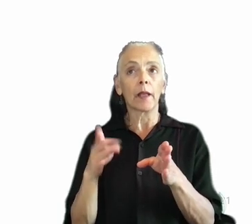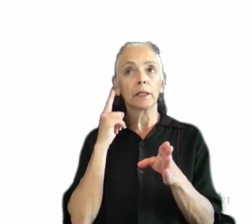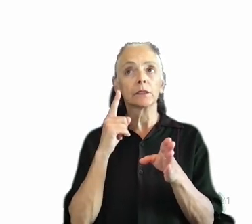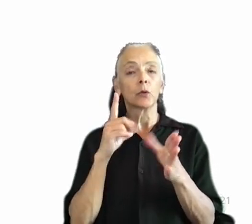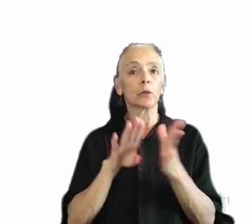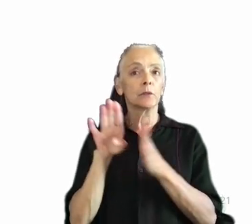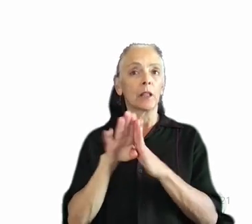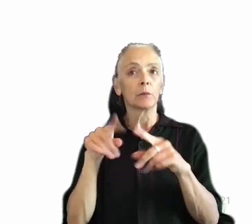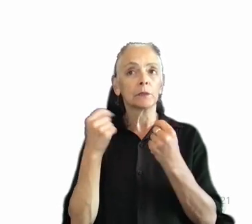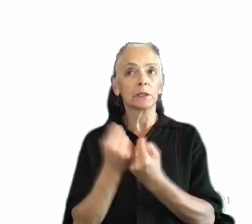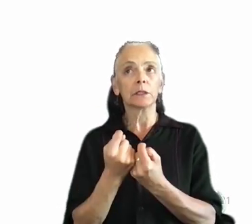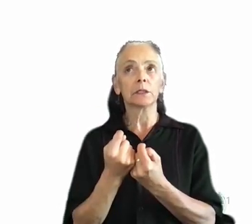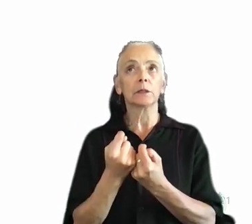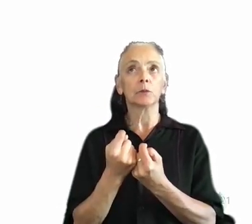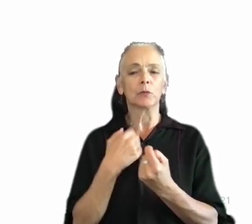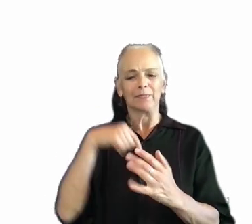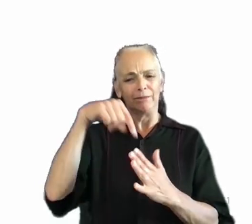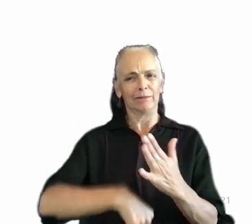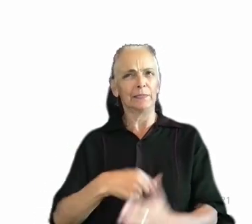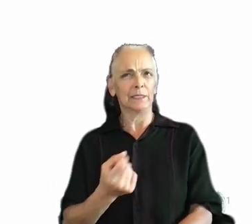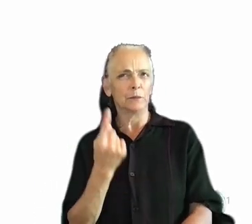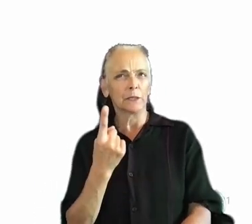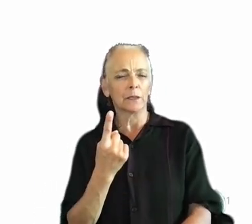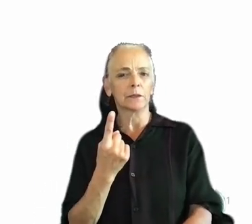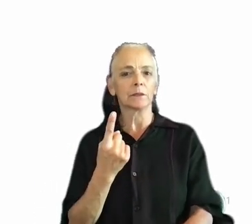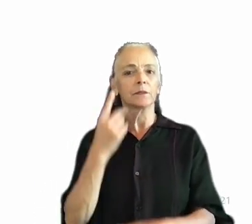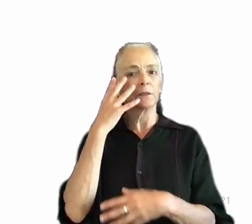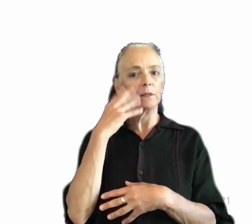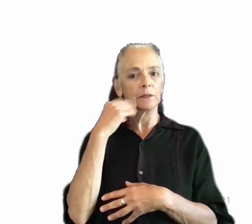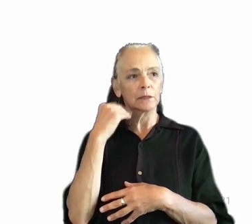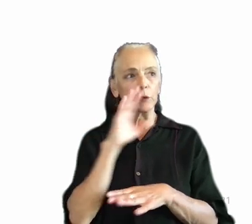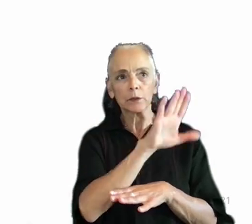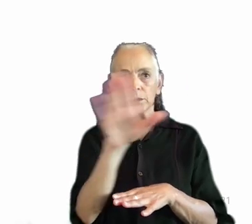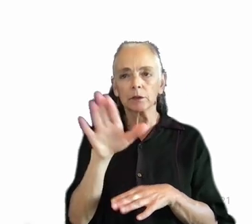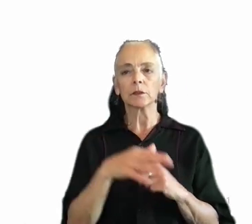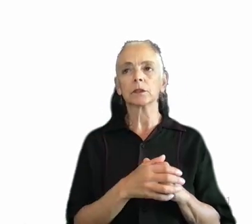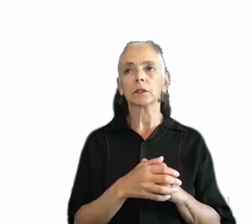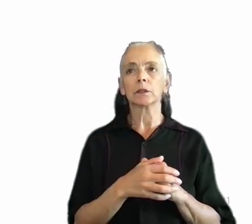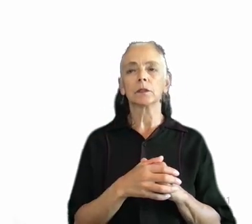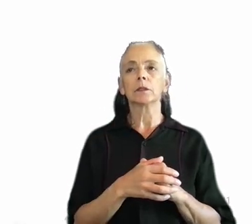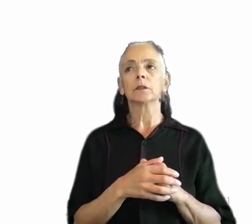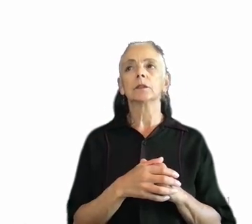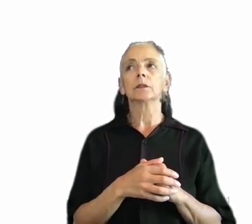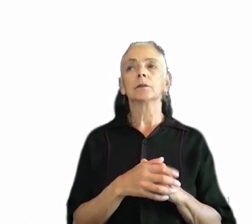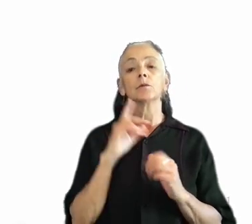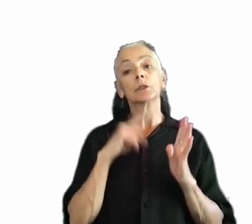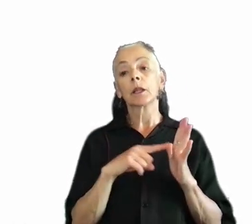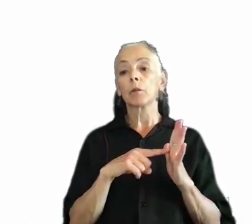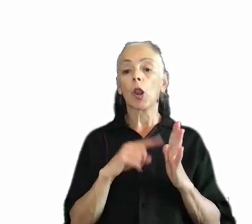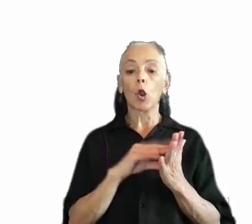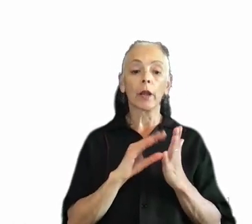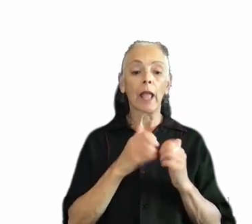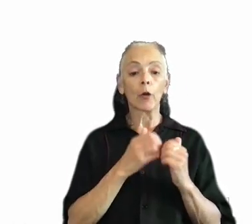get a really deep sense of what specific experiences might be like. So for example, learning about how to